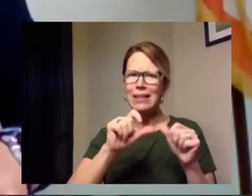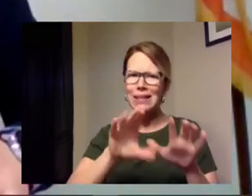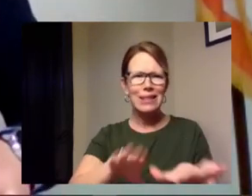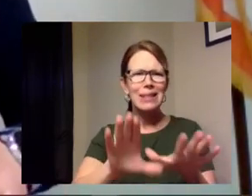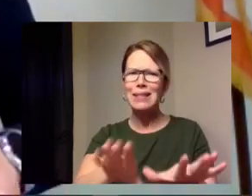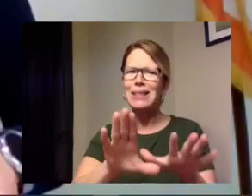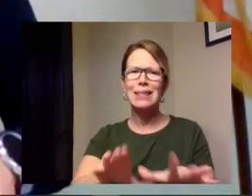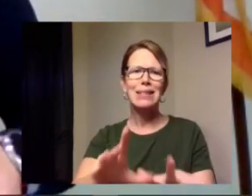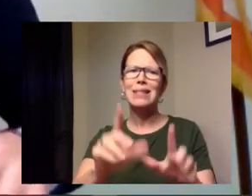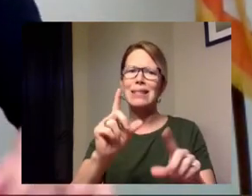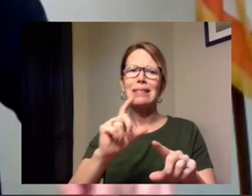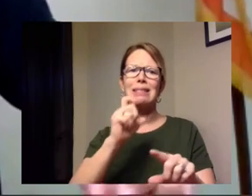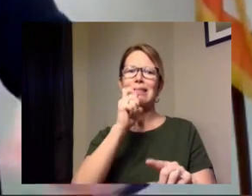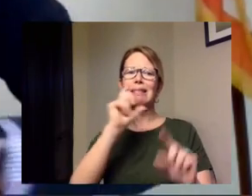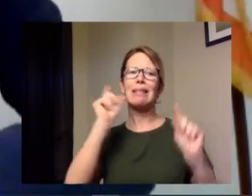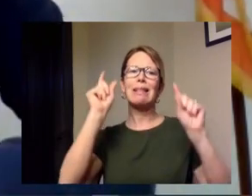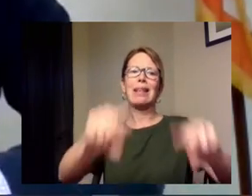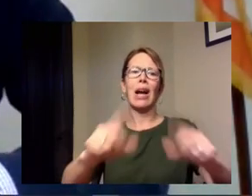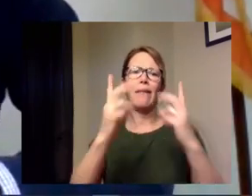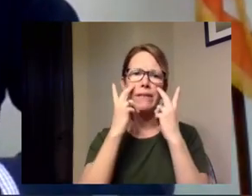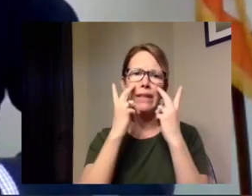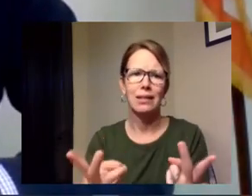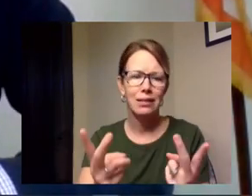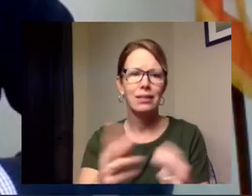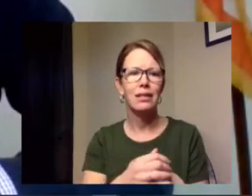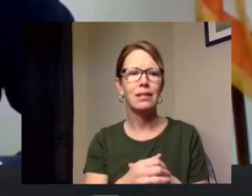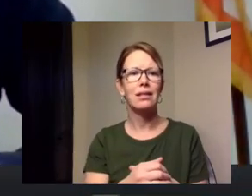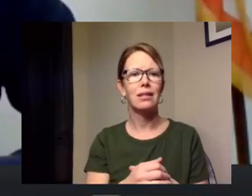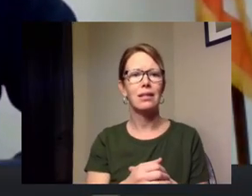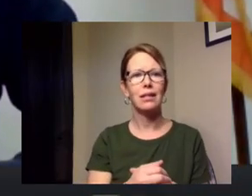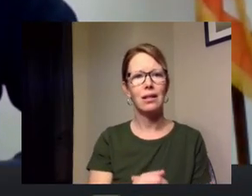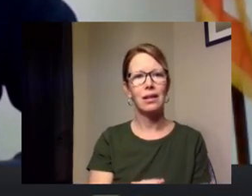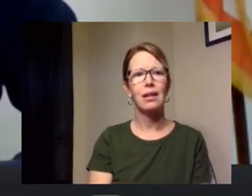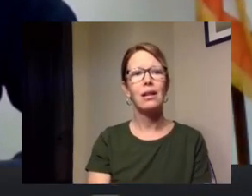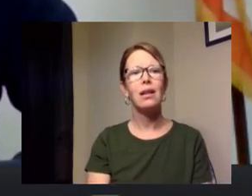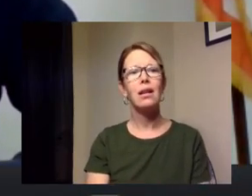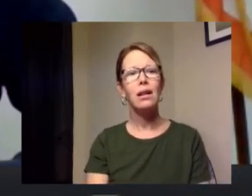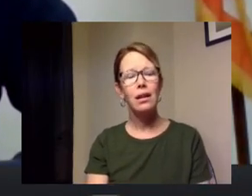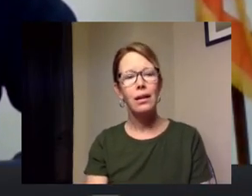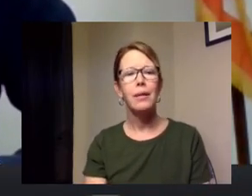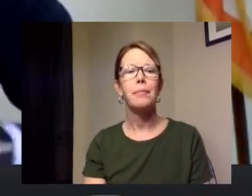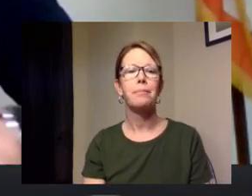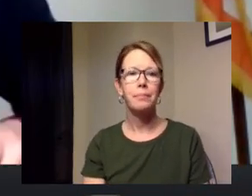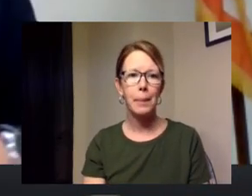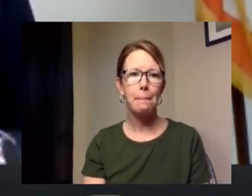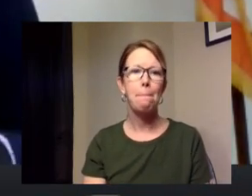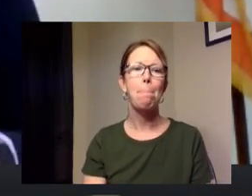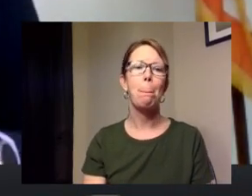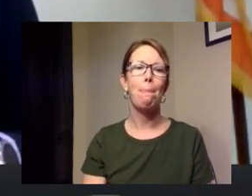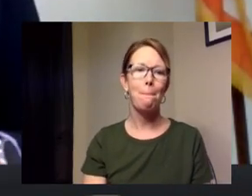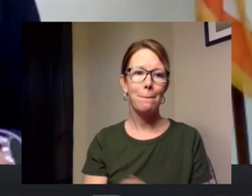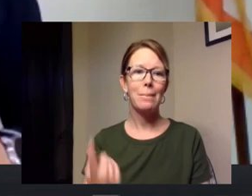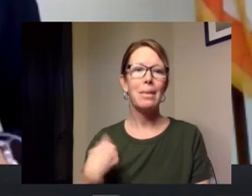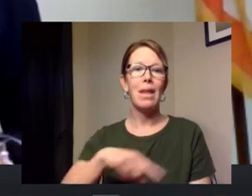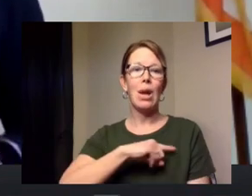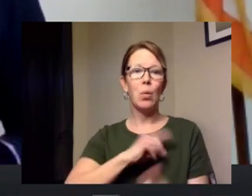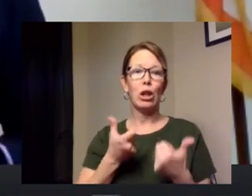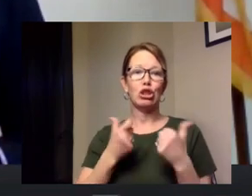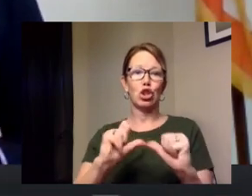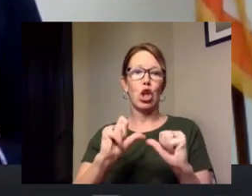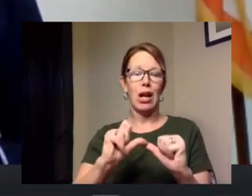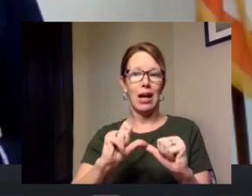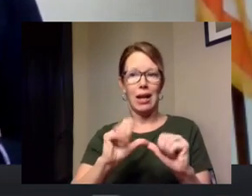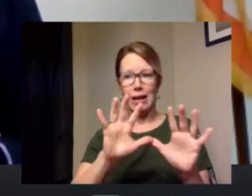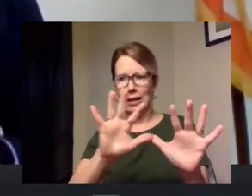i think our police chief brian carlson can jump in on this we've um we try to maintain all of our